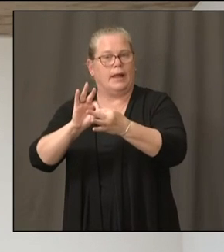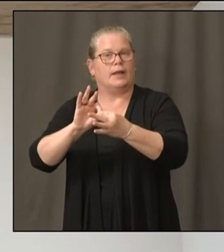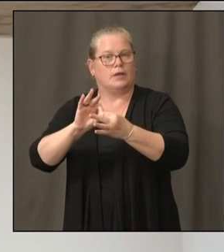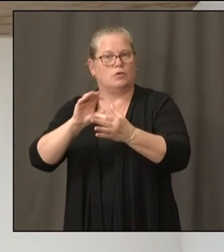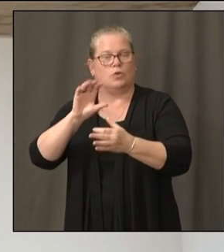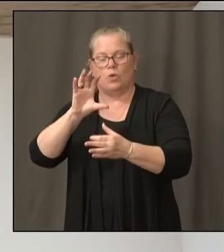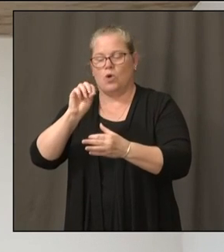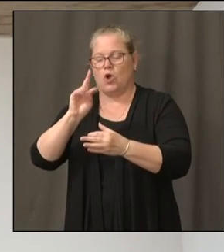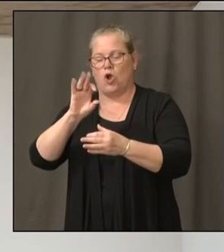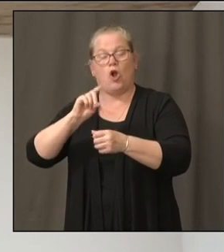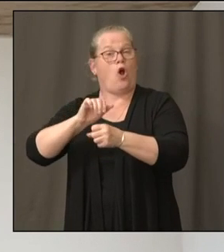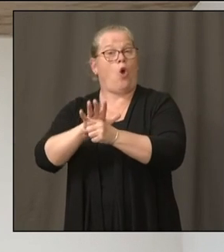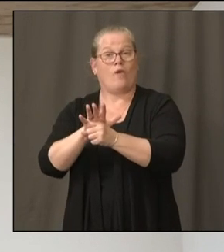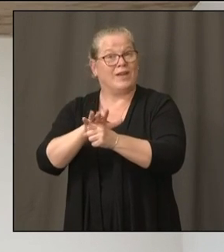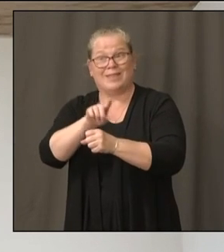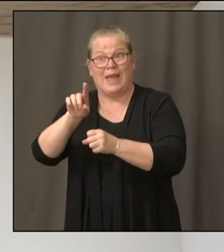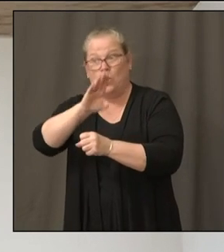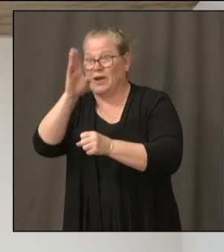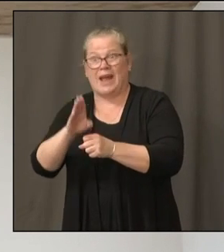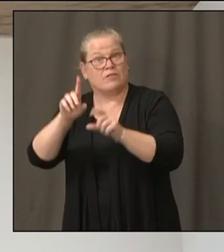never tested for the virus.